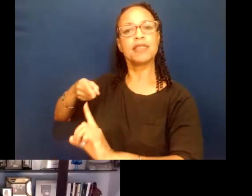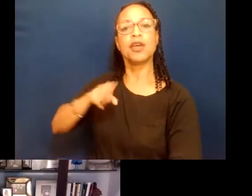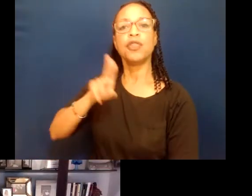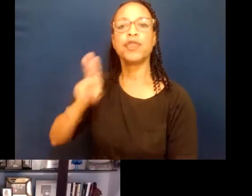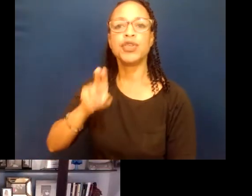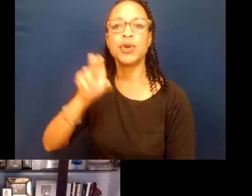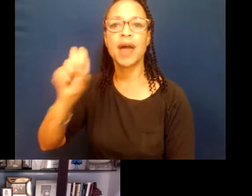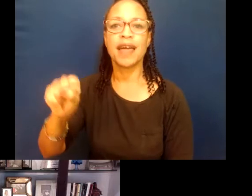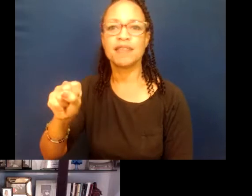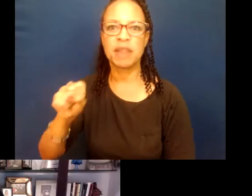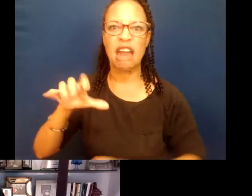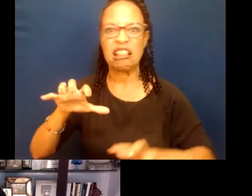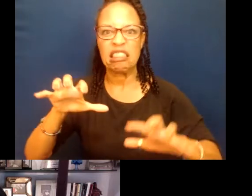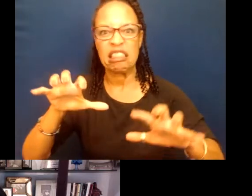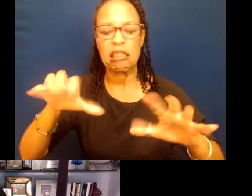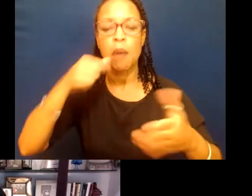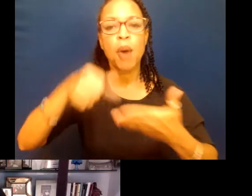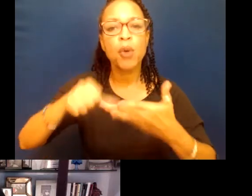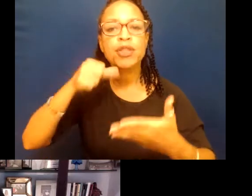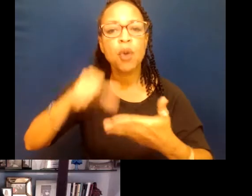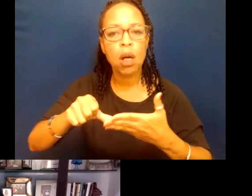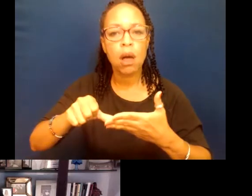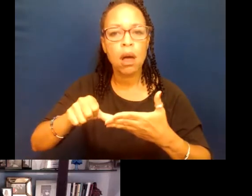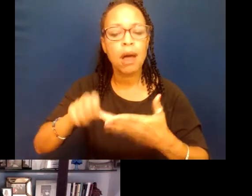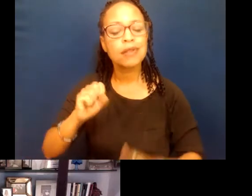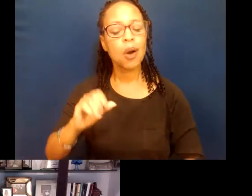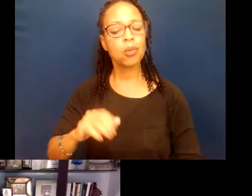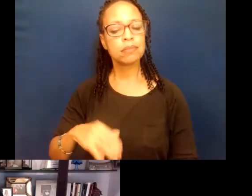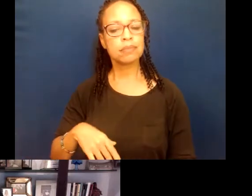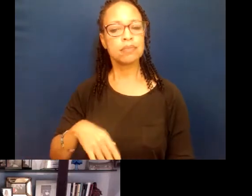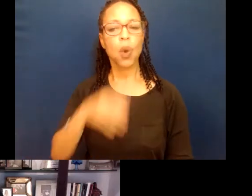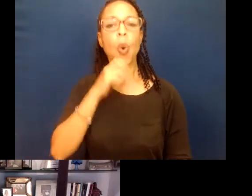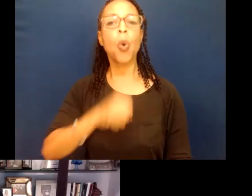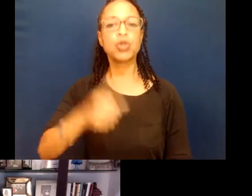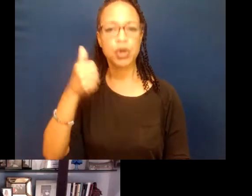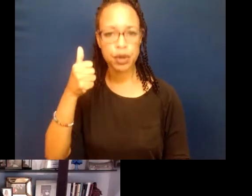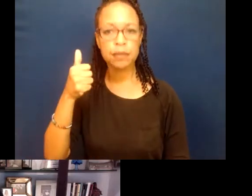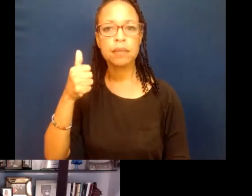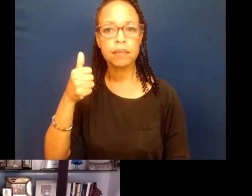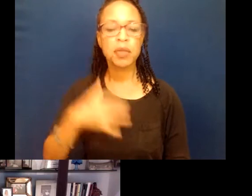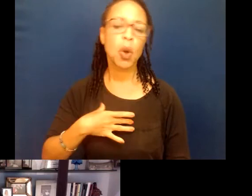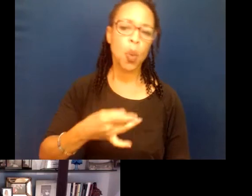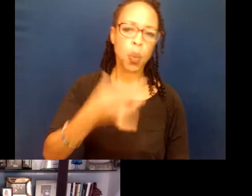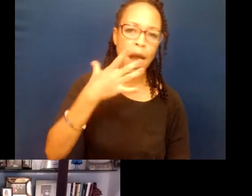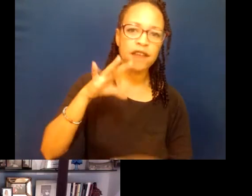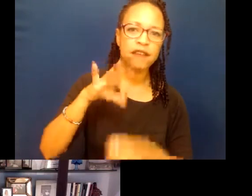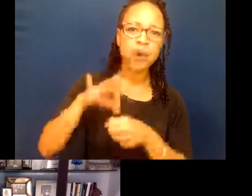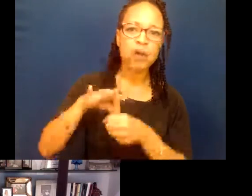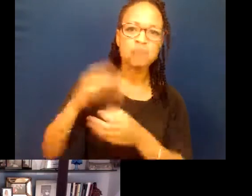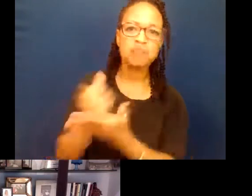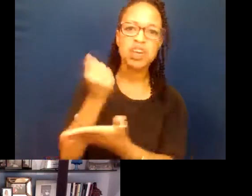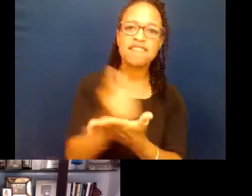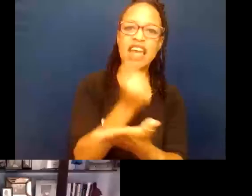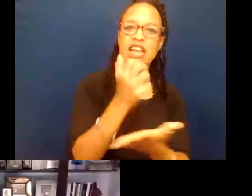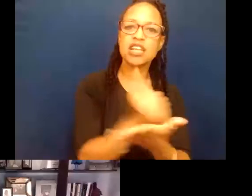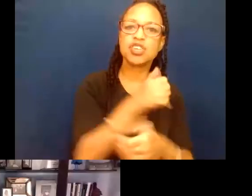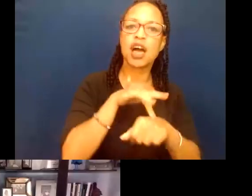was the boogeyman. And so more mature, older voters who trends, white and affluent, typically took advantage of early